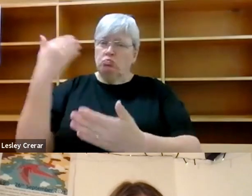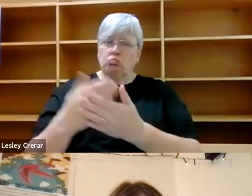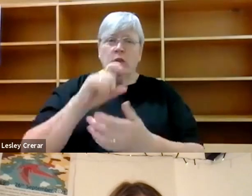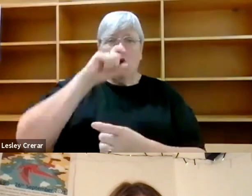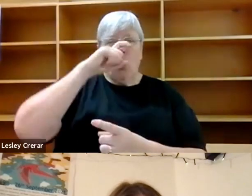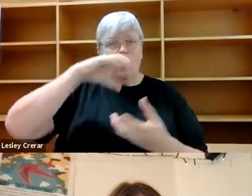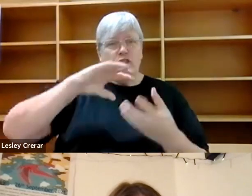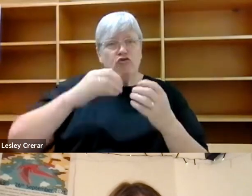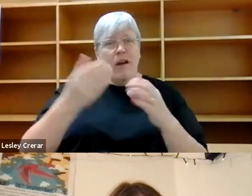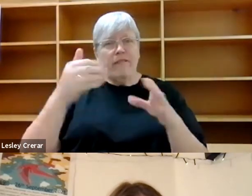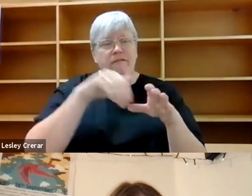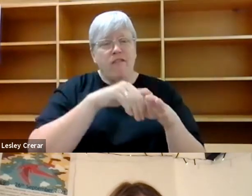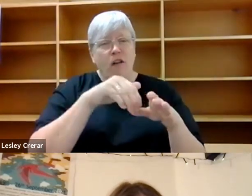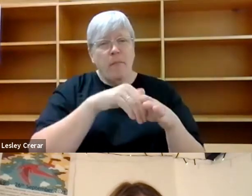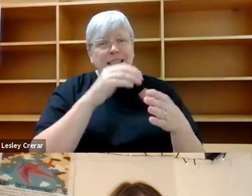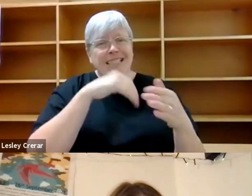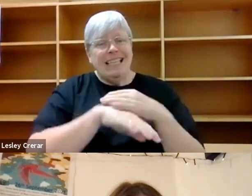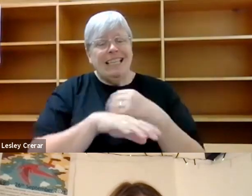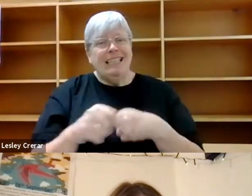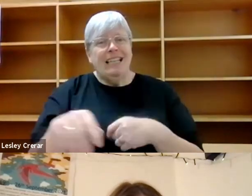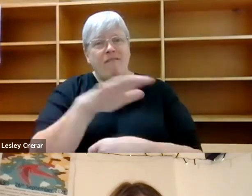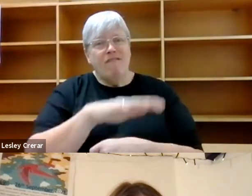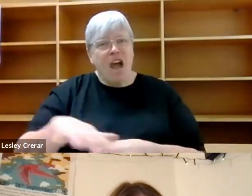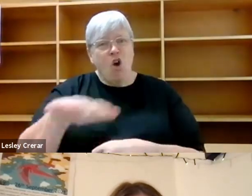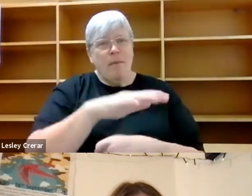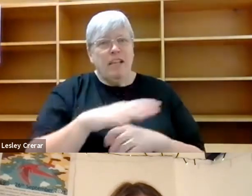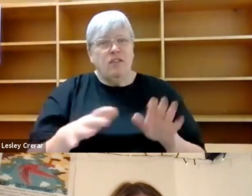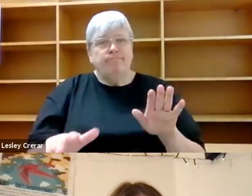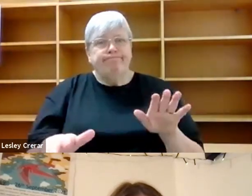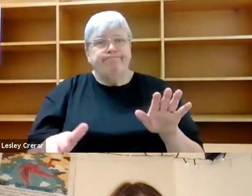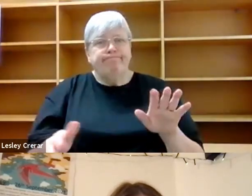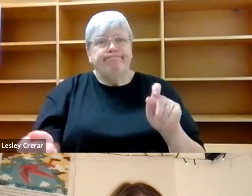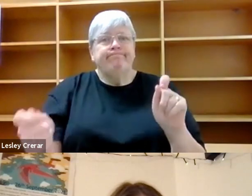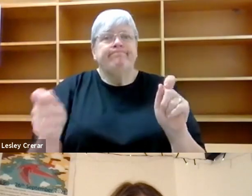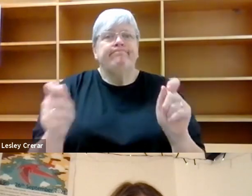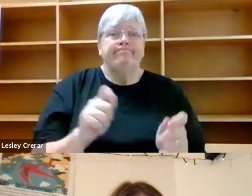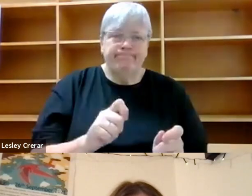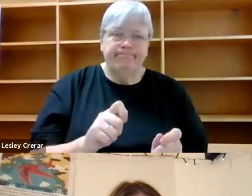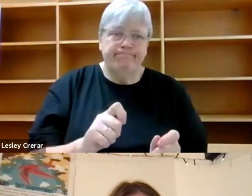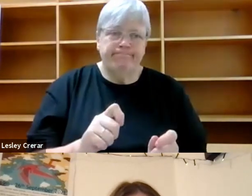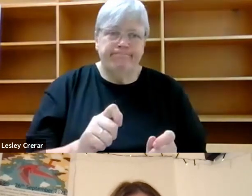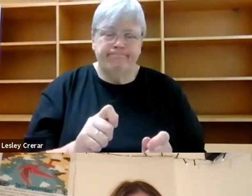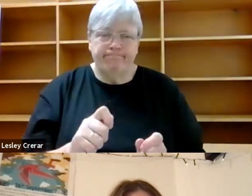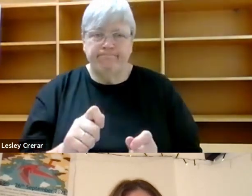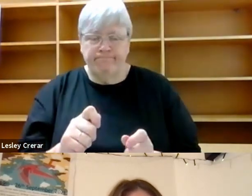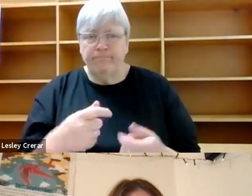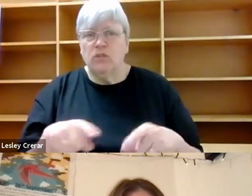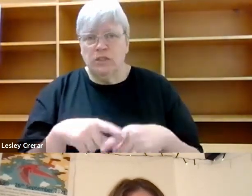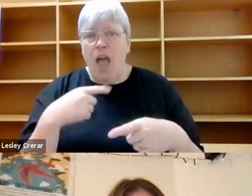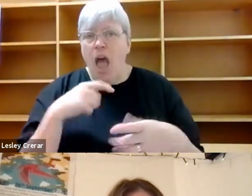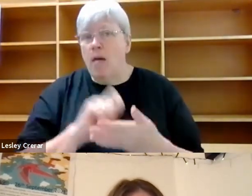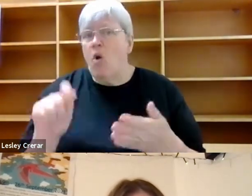involvement in the environmental movement. Um, and it's something that I'm working on academically at the moment.